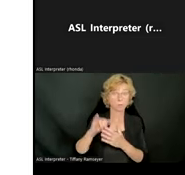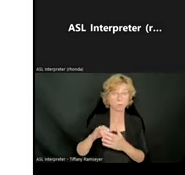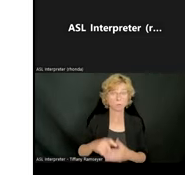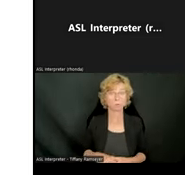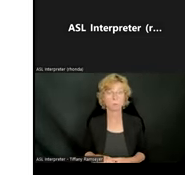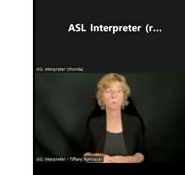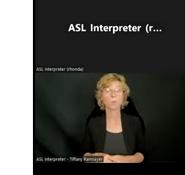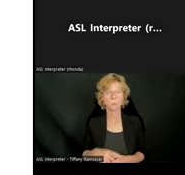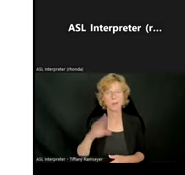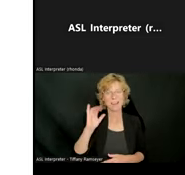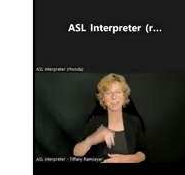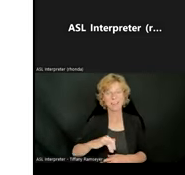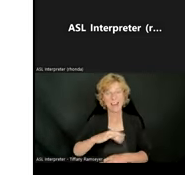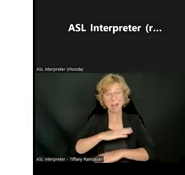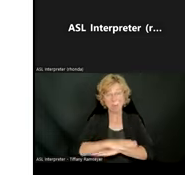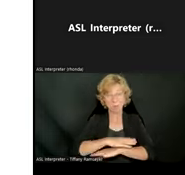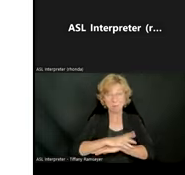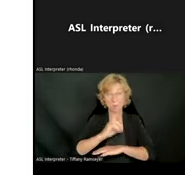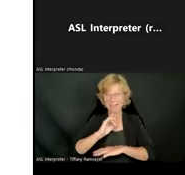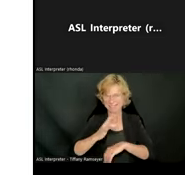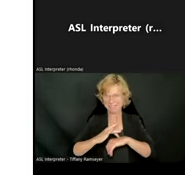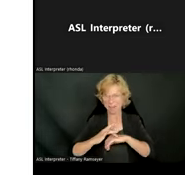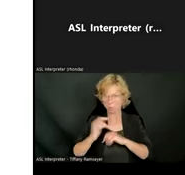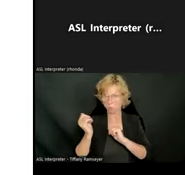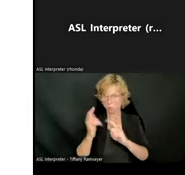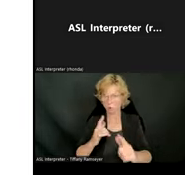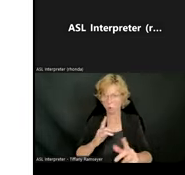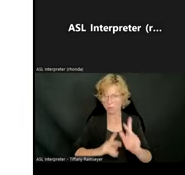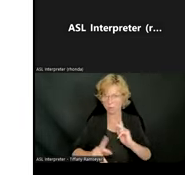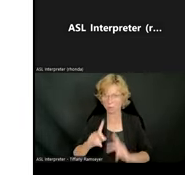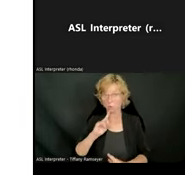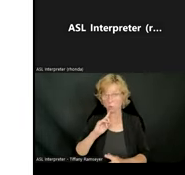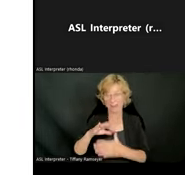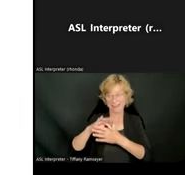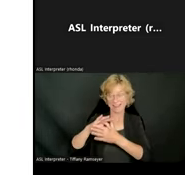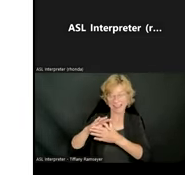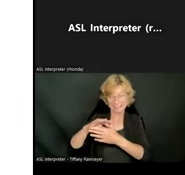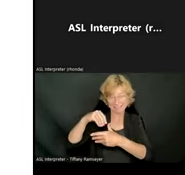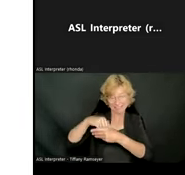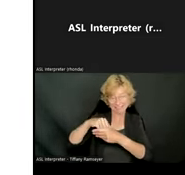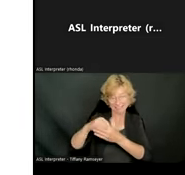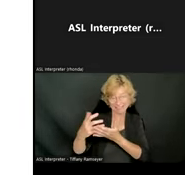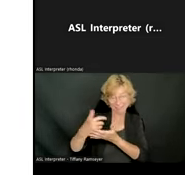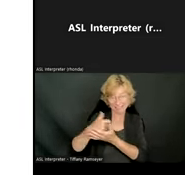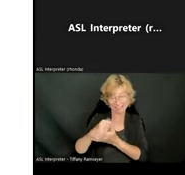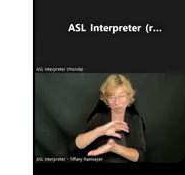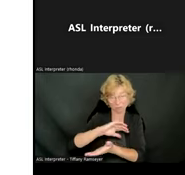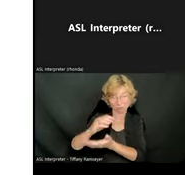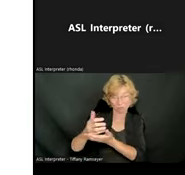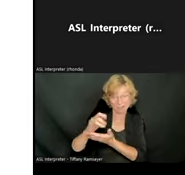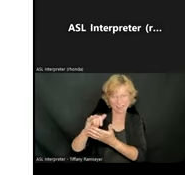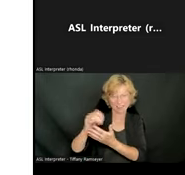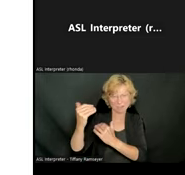platform itself is available to all people, right? It's really the content that's in the collection that gets limited with the copyright exception. So,